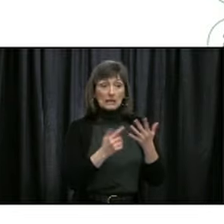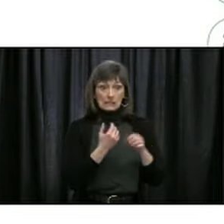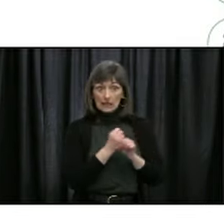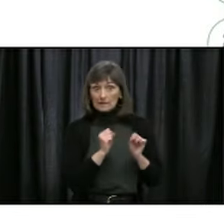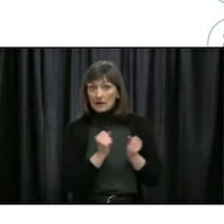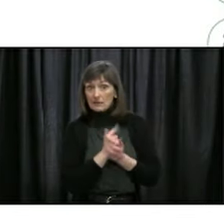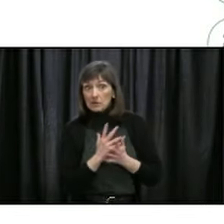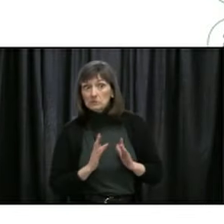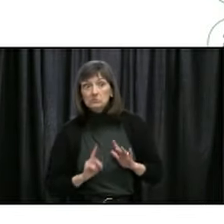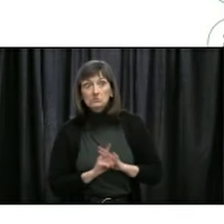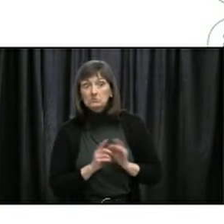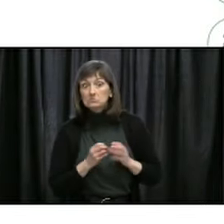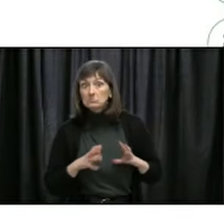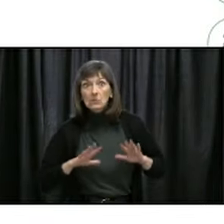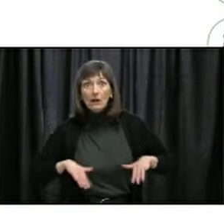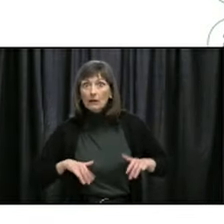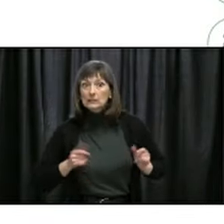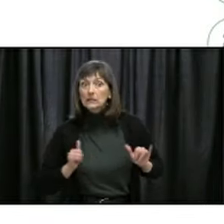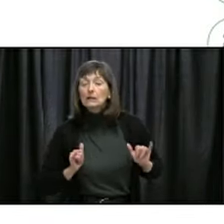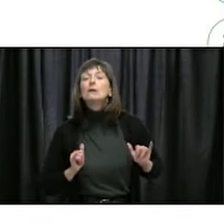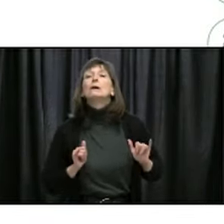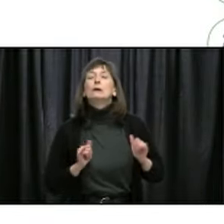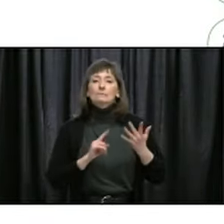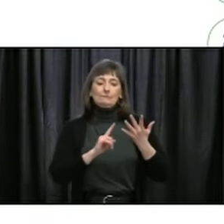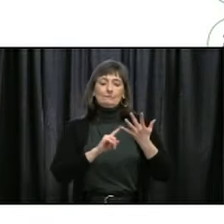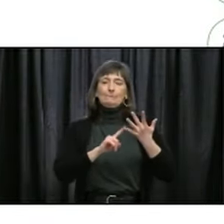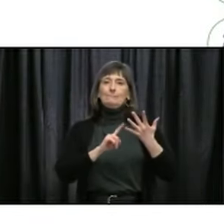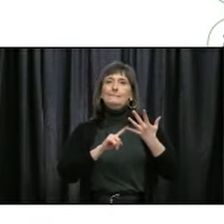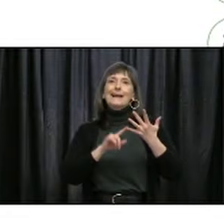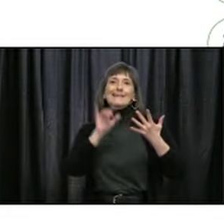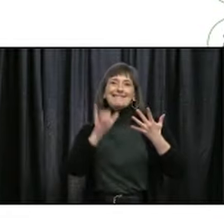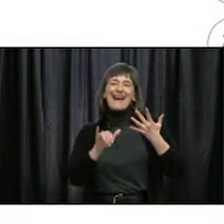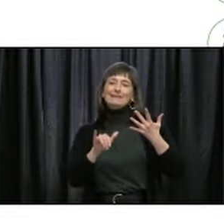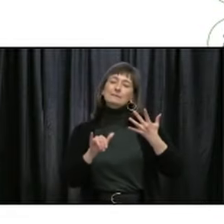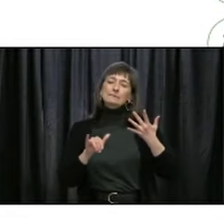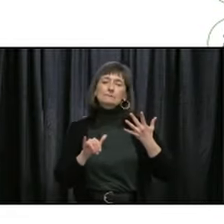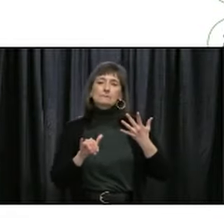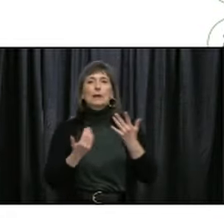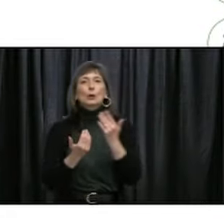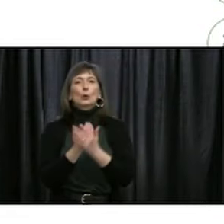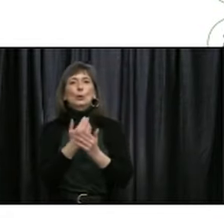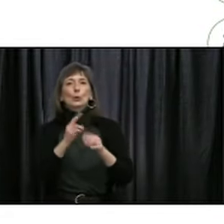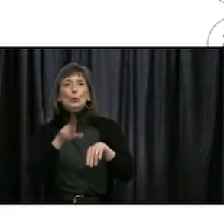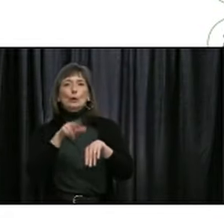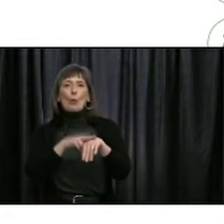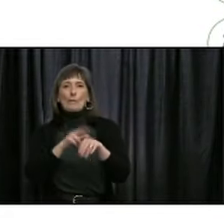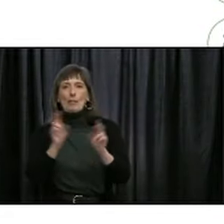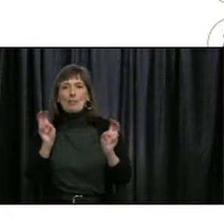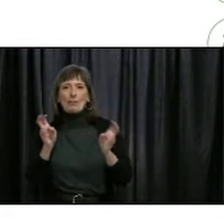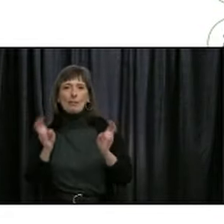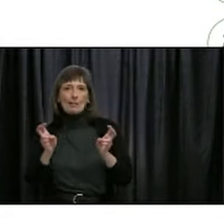Upon reaching alert level one, we will have attained what will be our new normal for the foreseeable future.